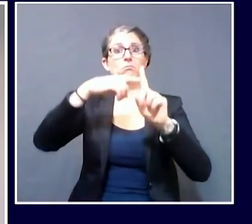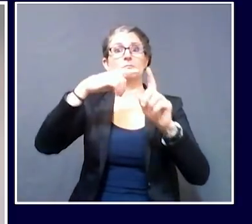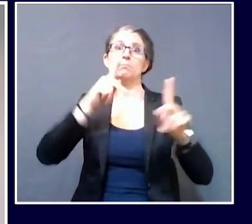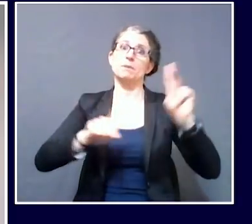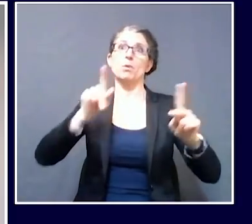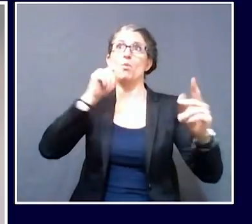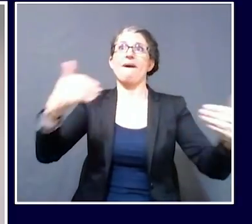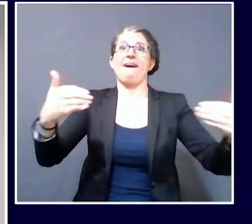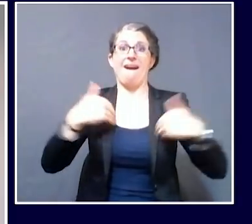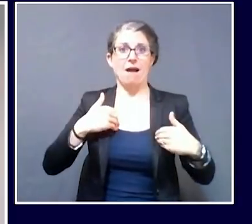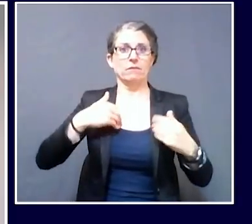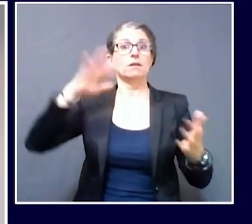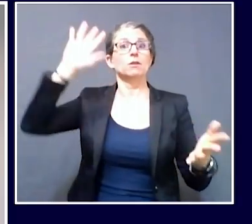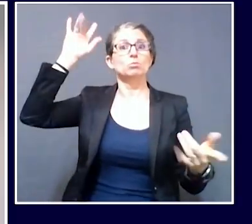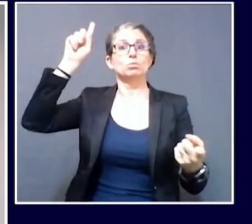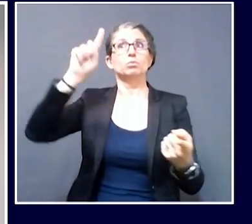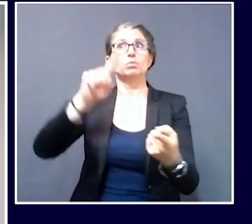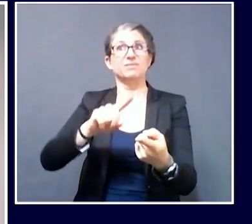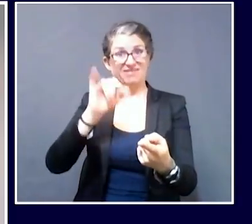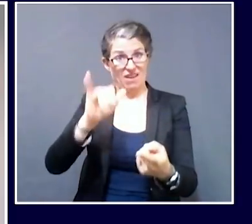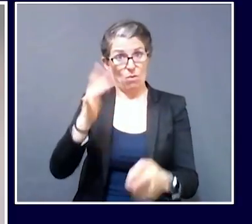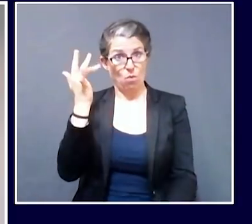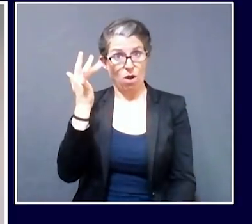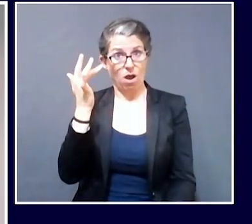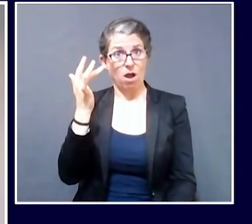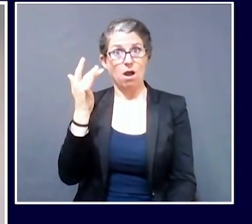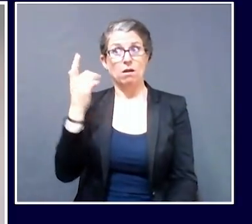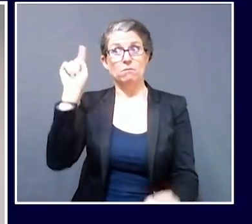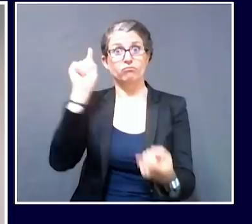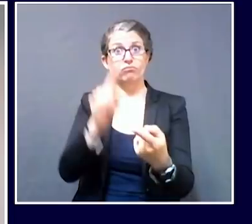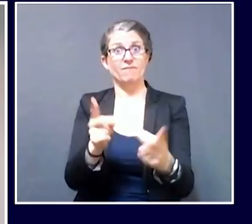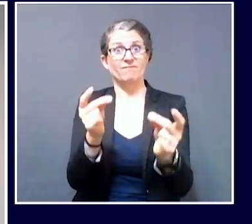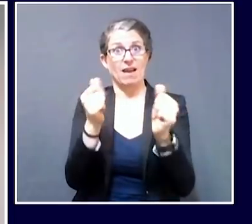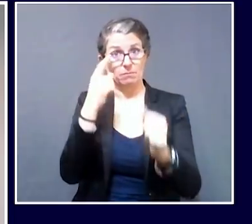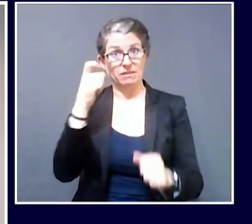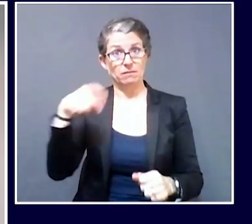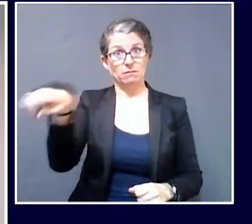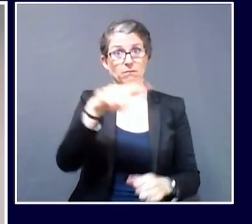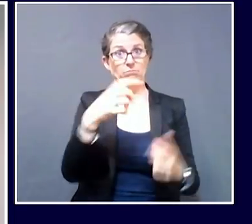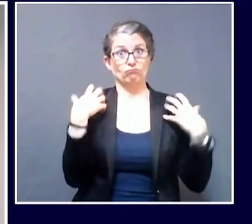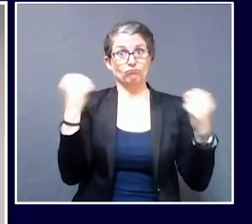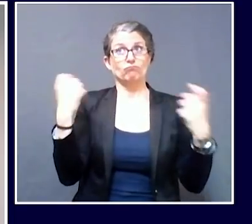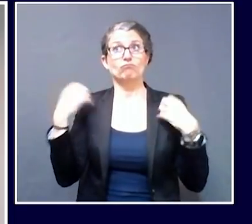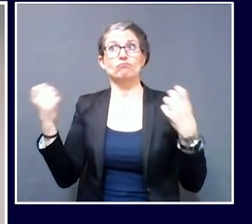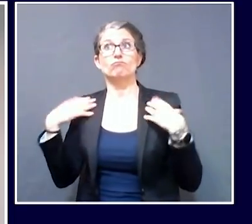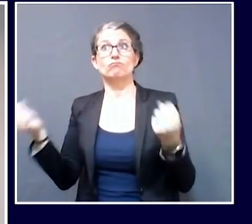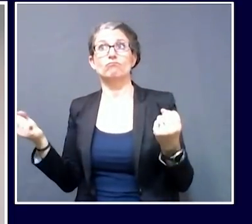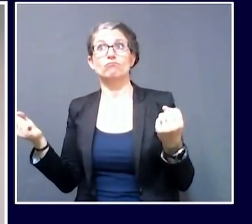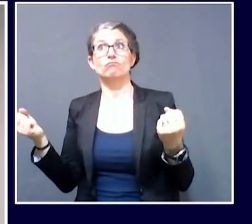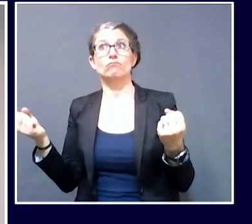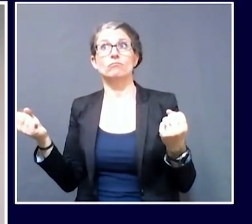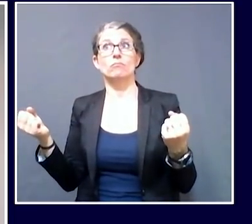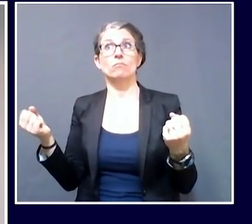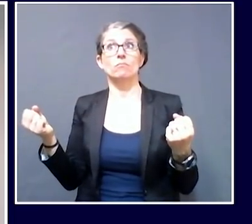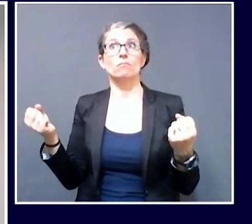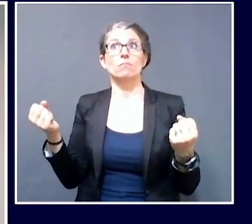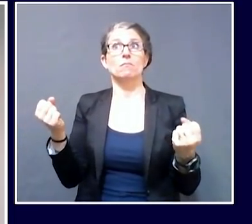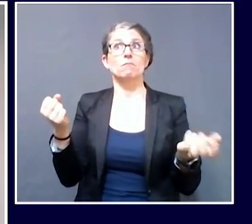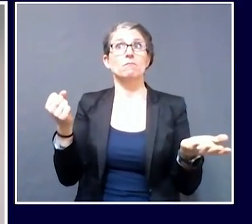Or are we seeing any sort of beneficial outgrowth of expanded